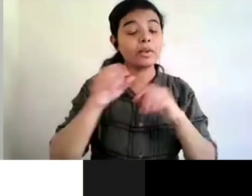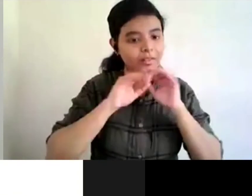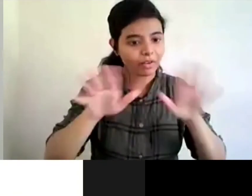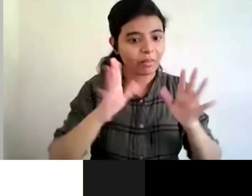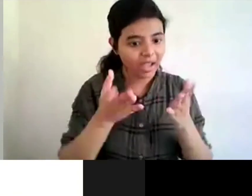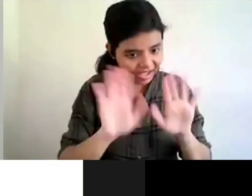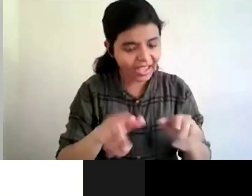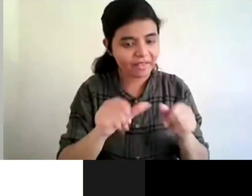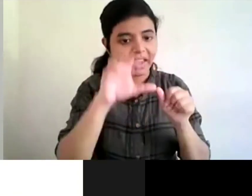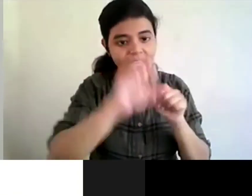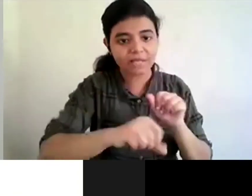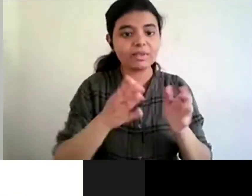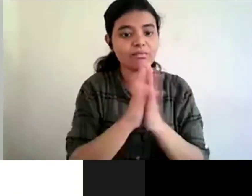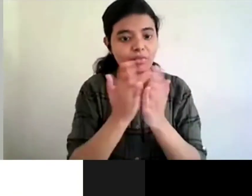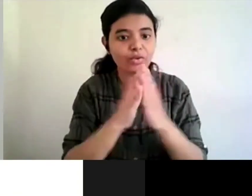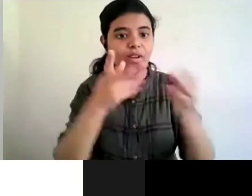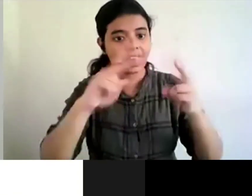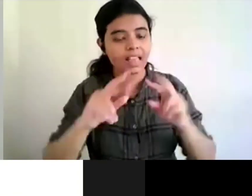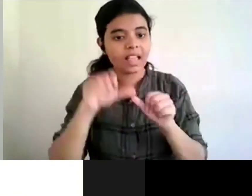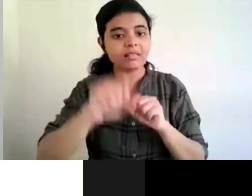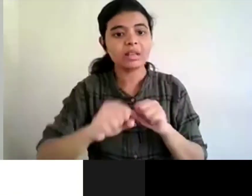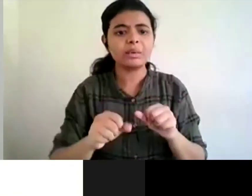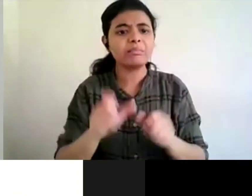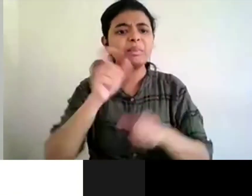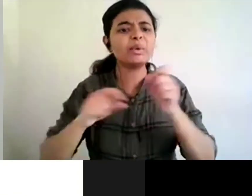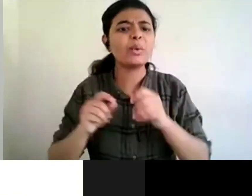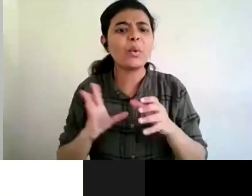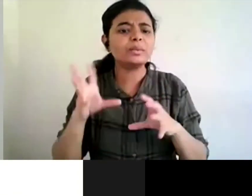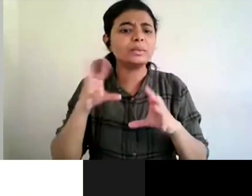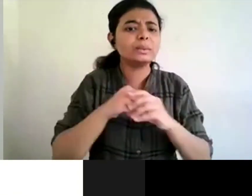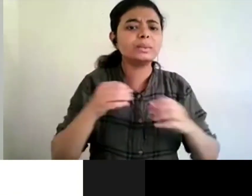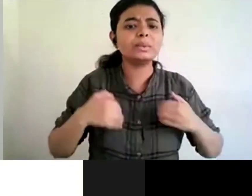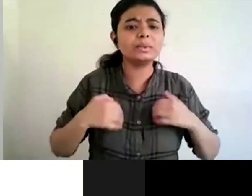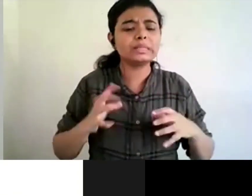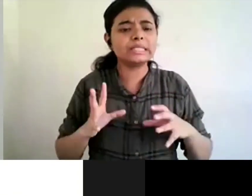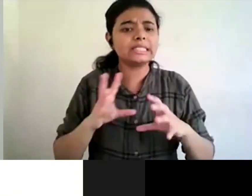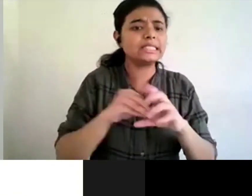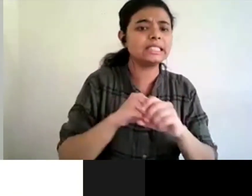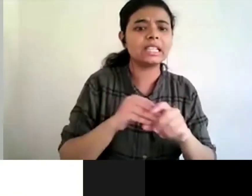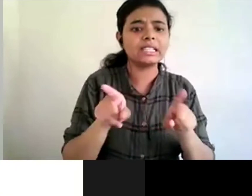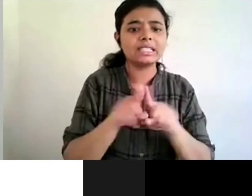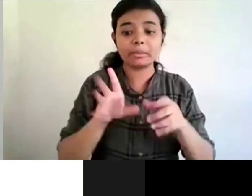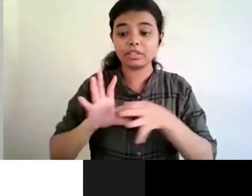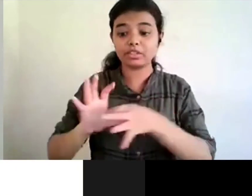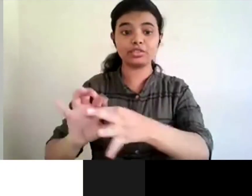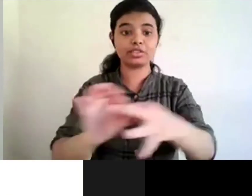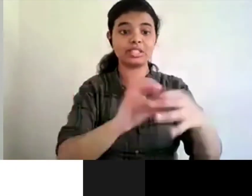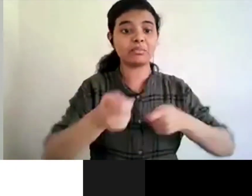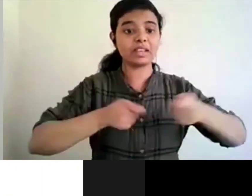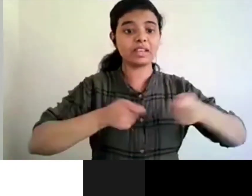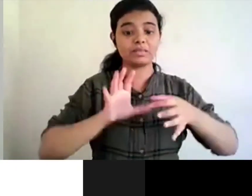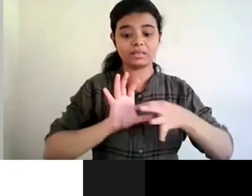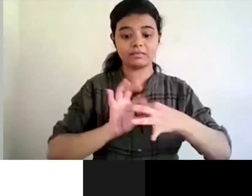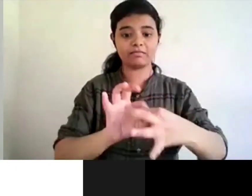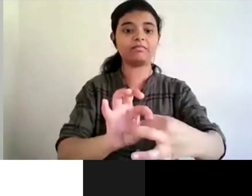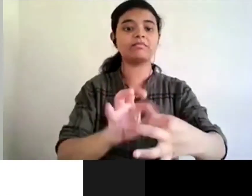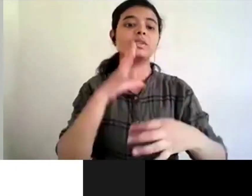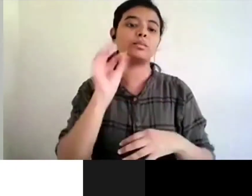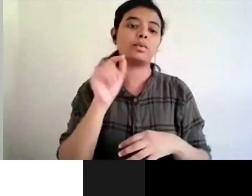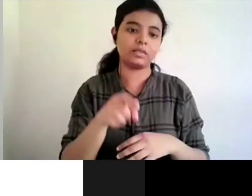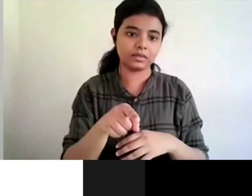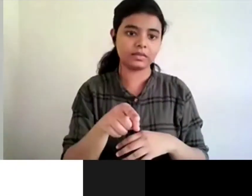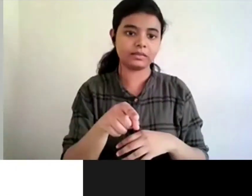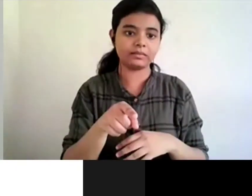the uptake is very slow because it involves the whole change management you know uh